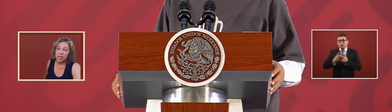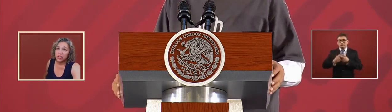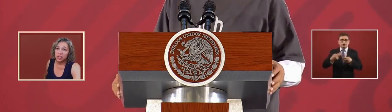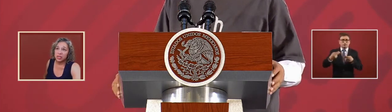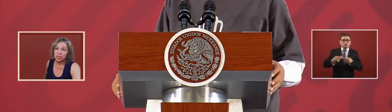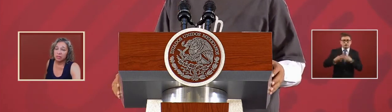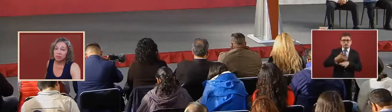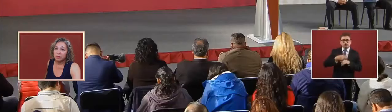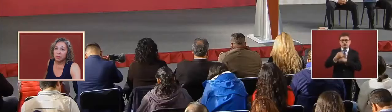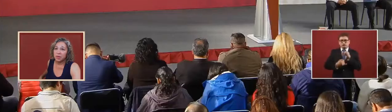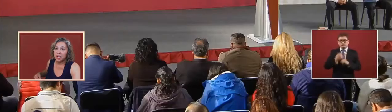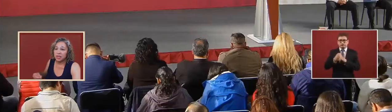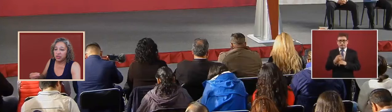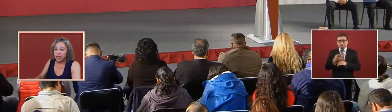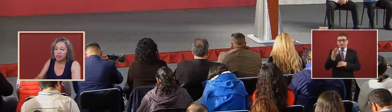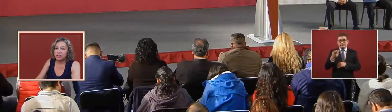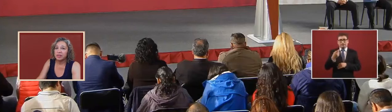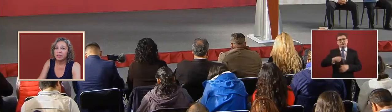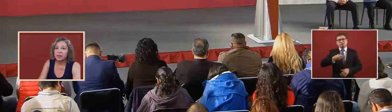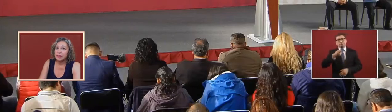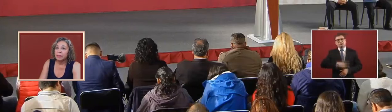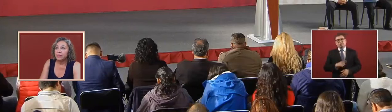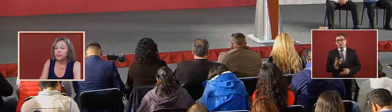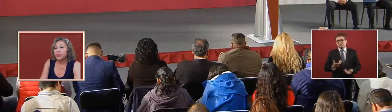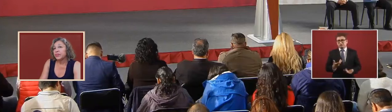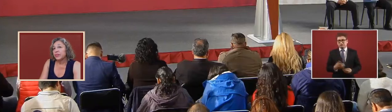organizations from the entrails